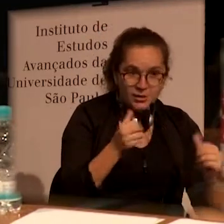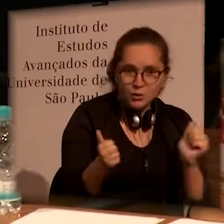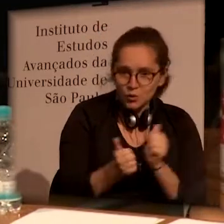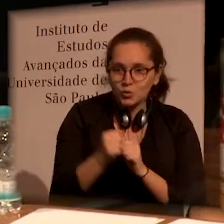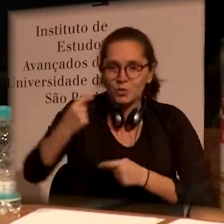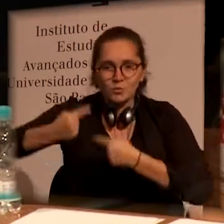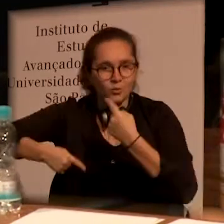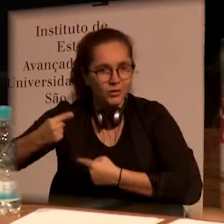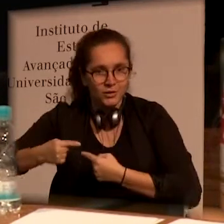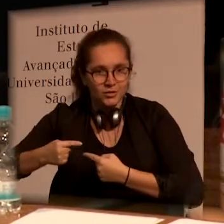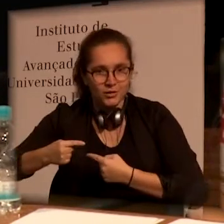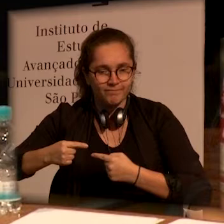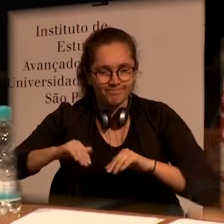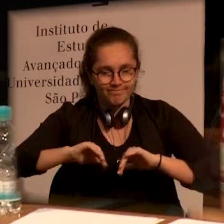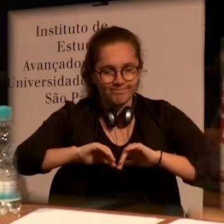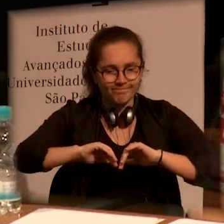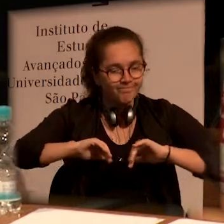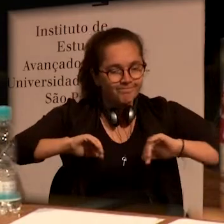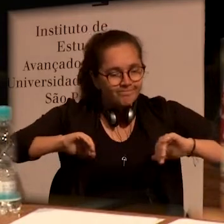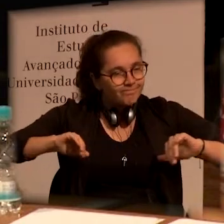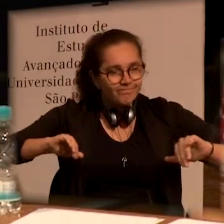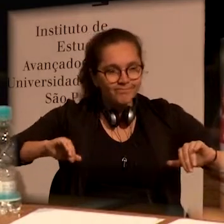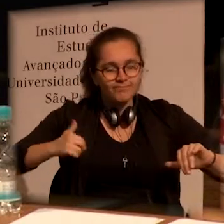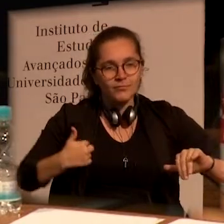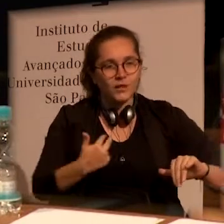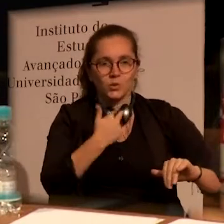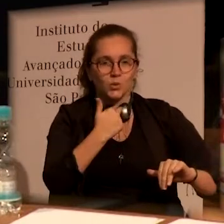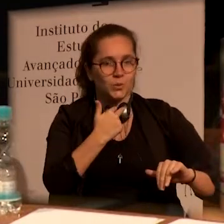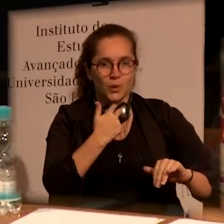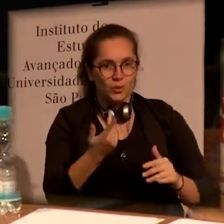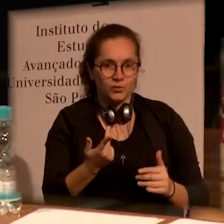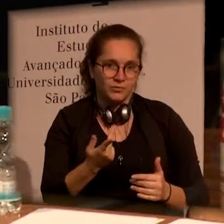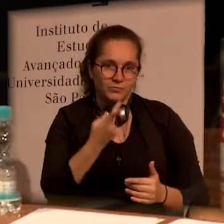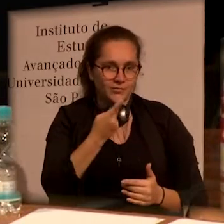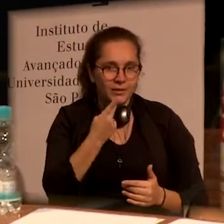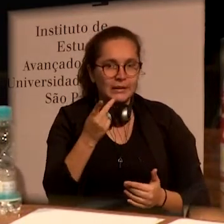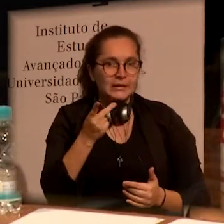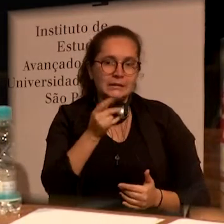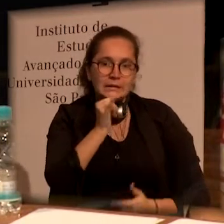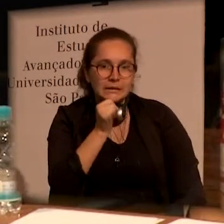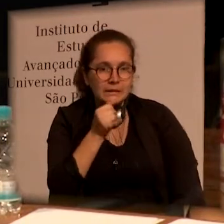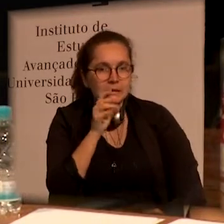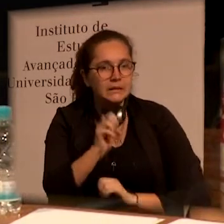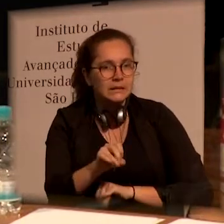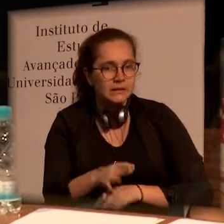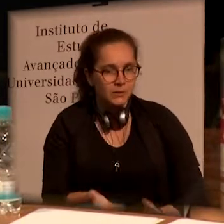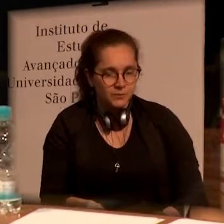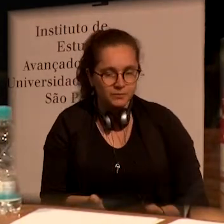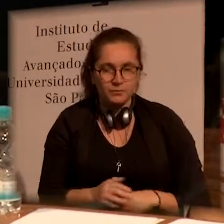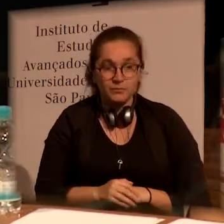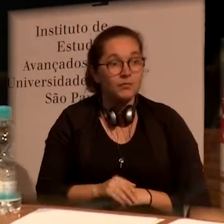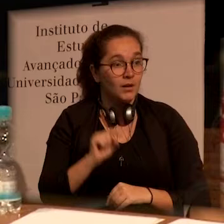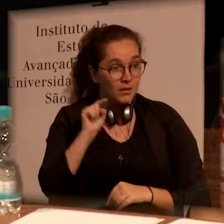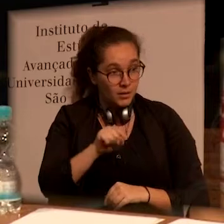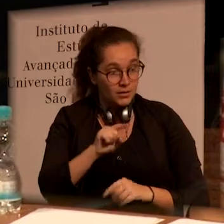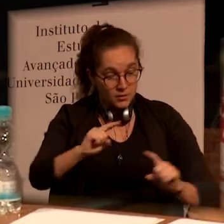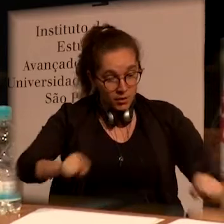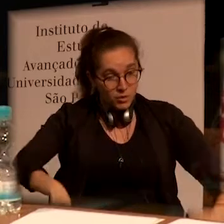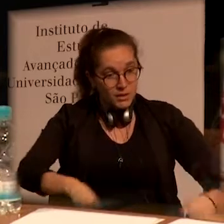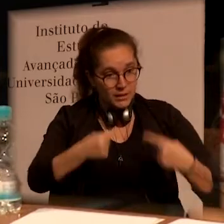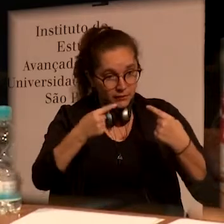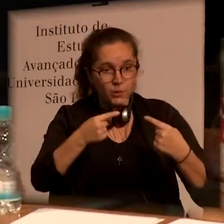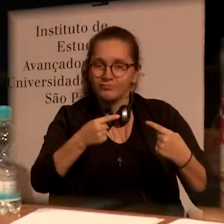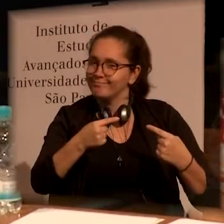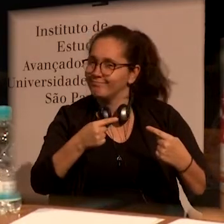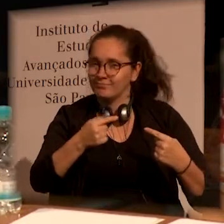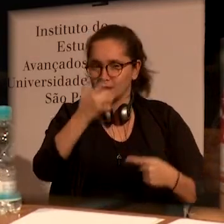science, just like policy, cannot give up principles. So this is a